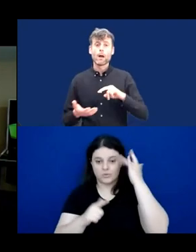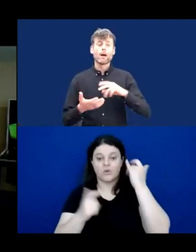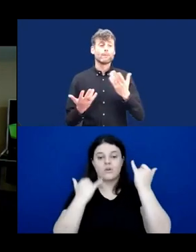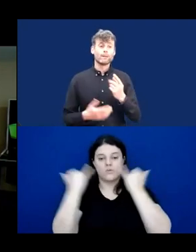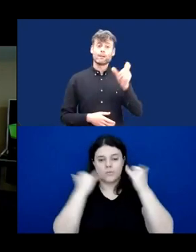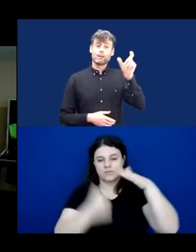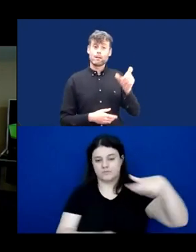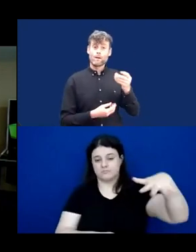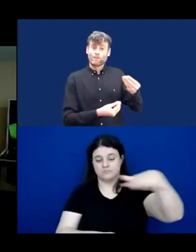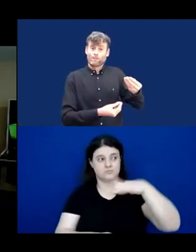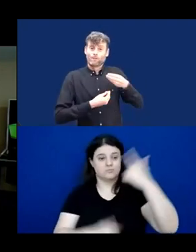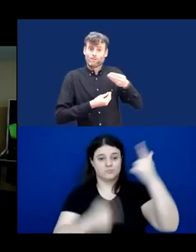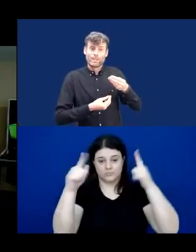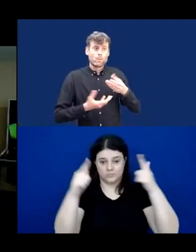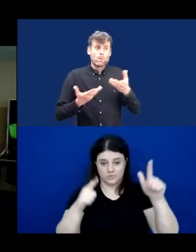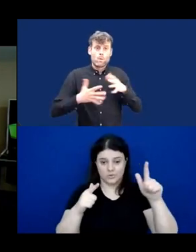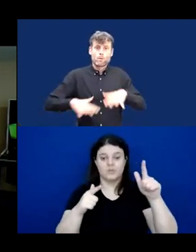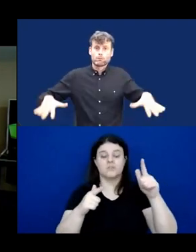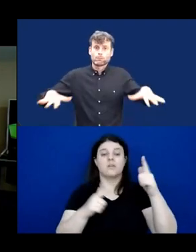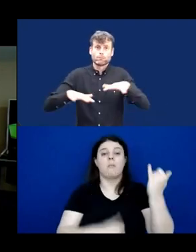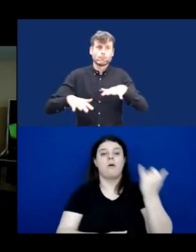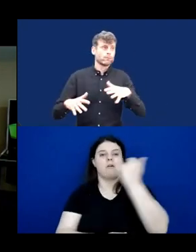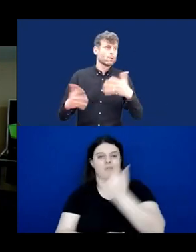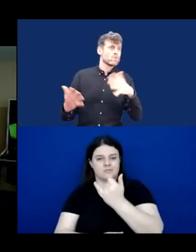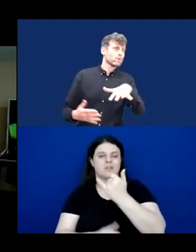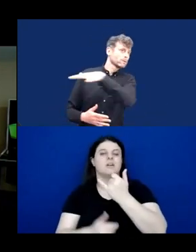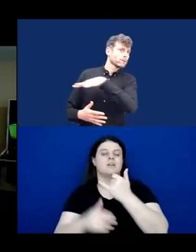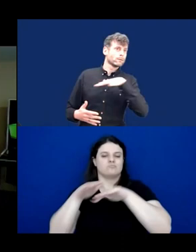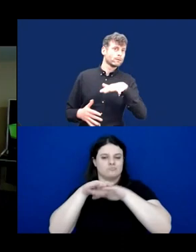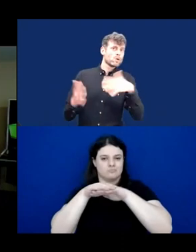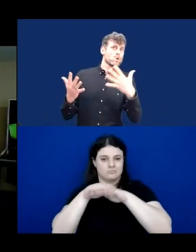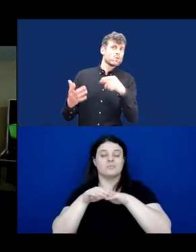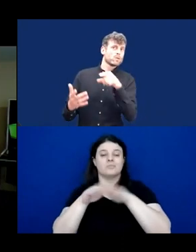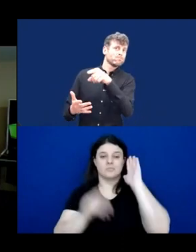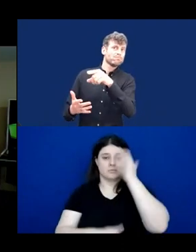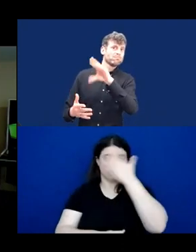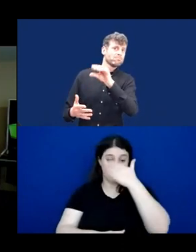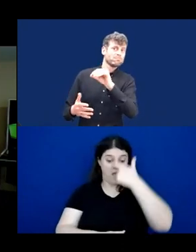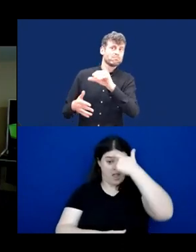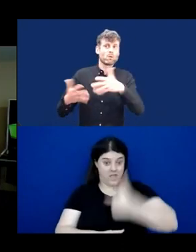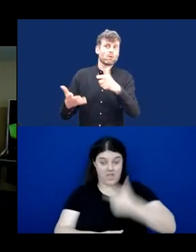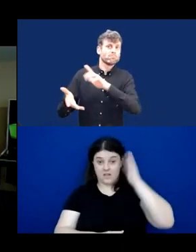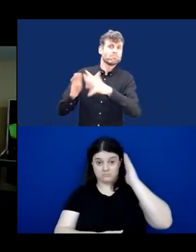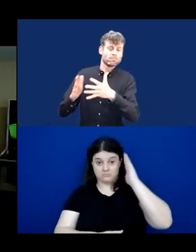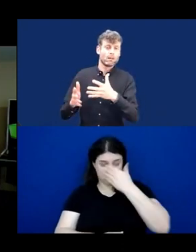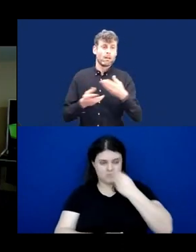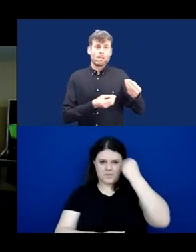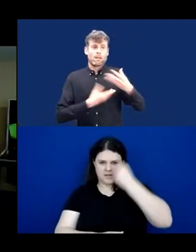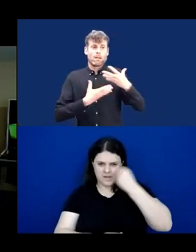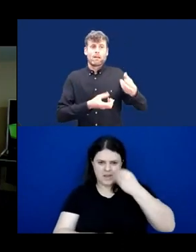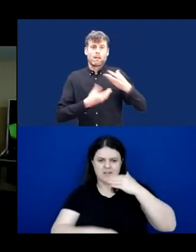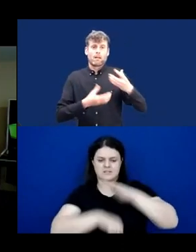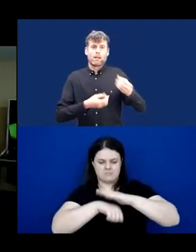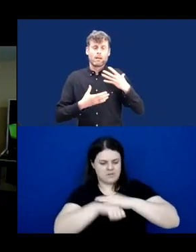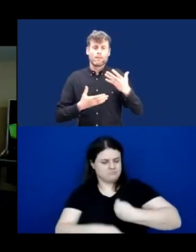others to the deafblind person. Never the deafblind person sharing information about our experiences, about our world with others.